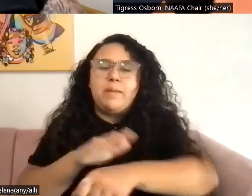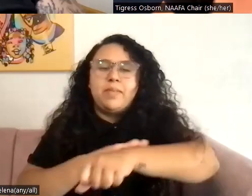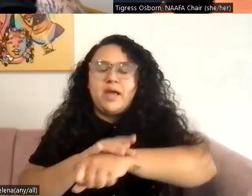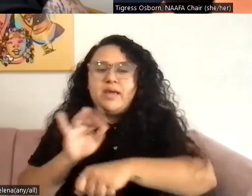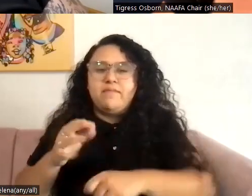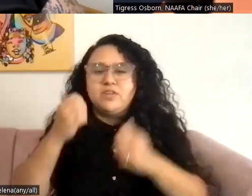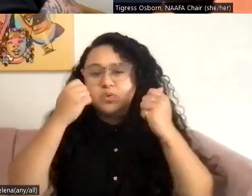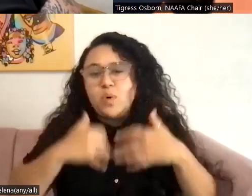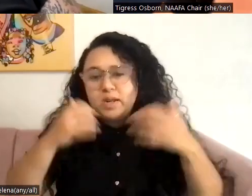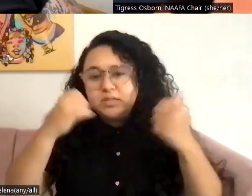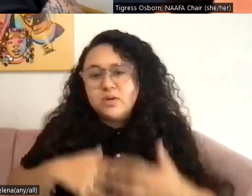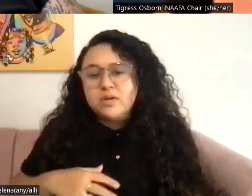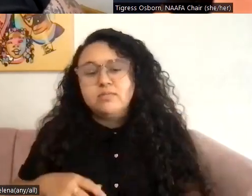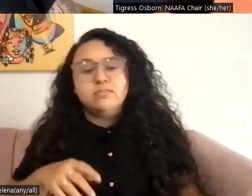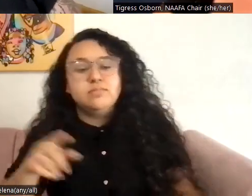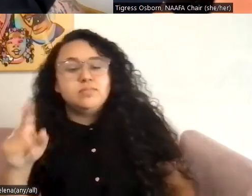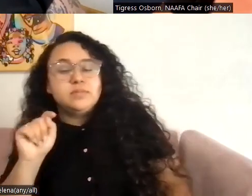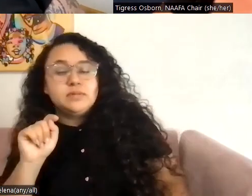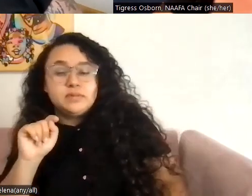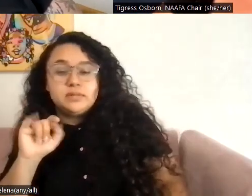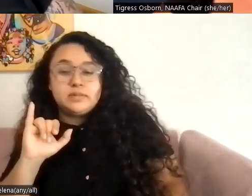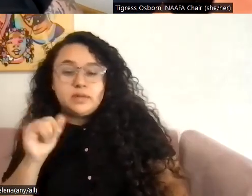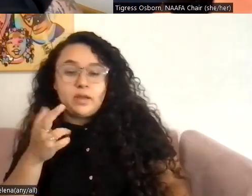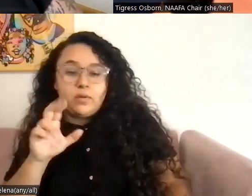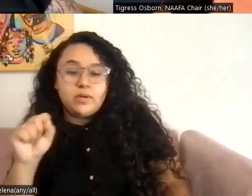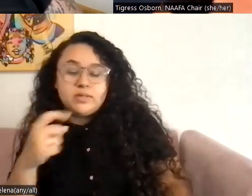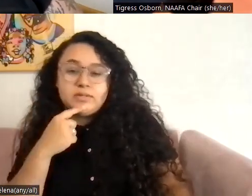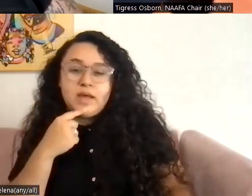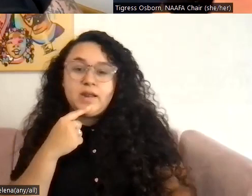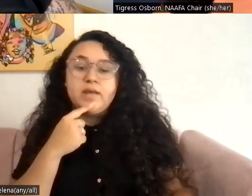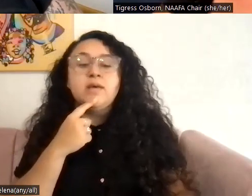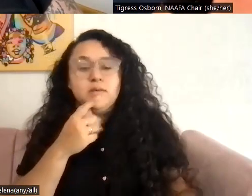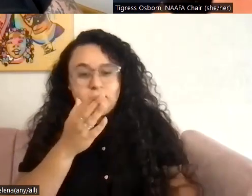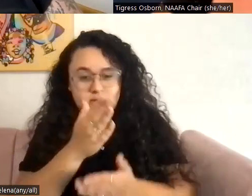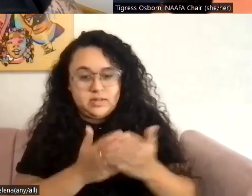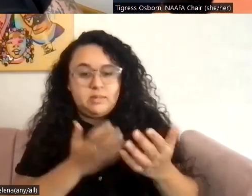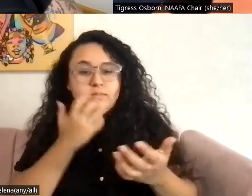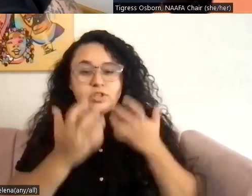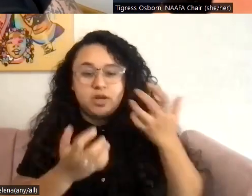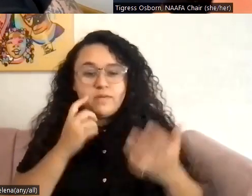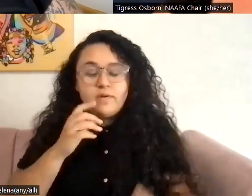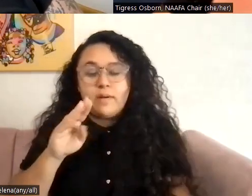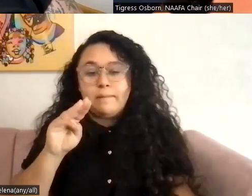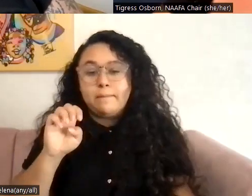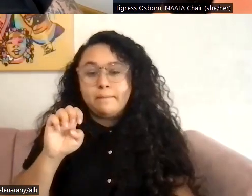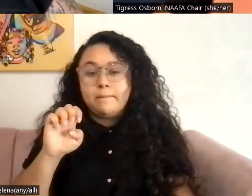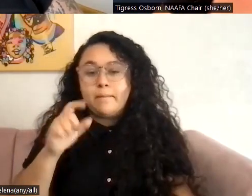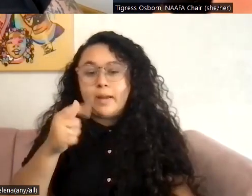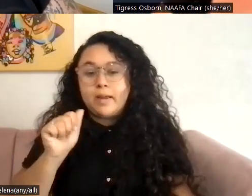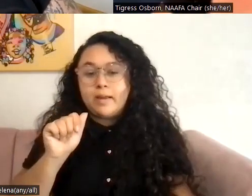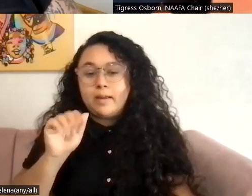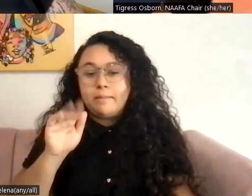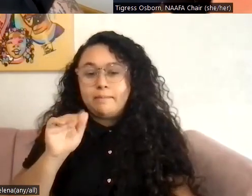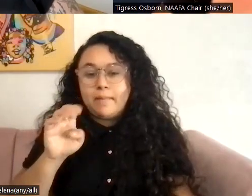So a few more recommendations from the chat. There is definitely a shout, some shout outs for mega babe and their thigh rescue,